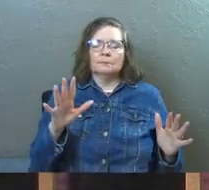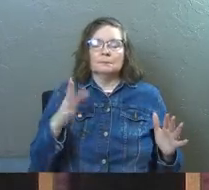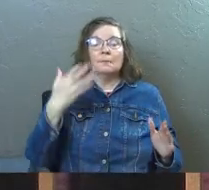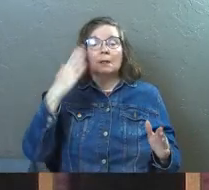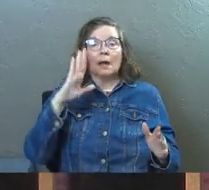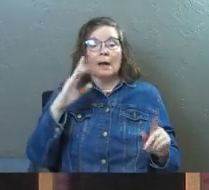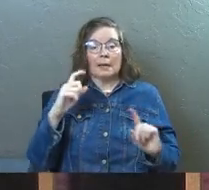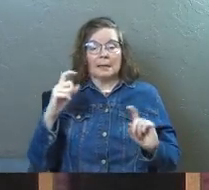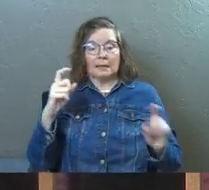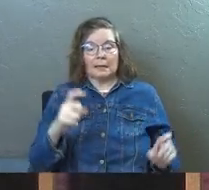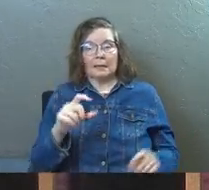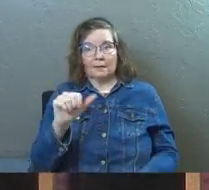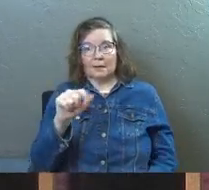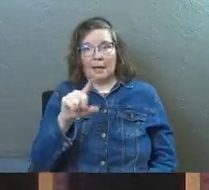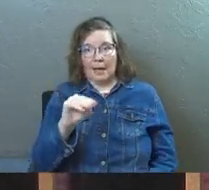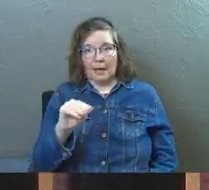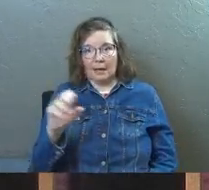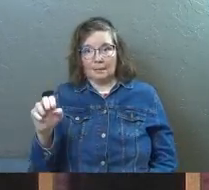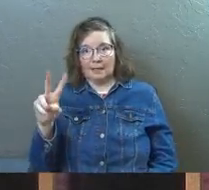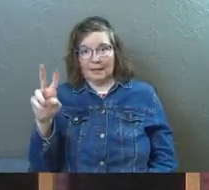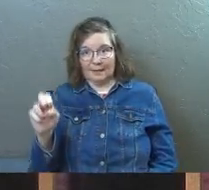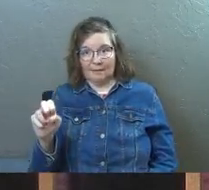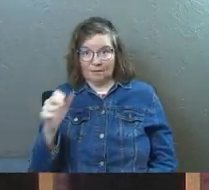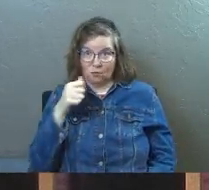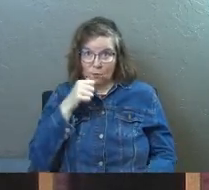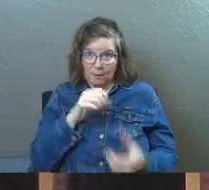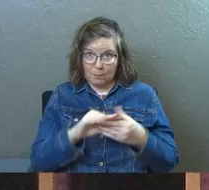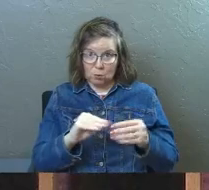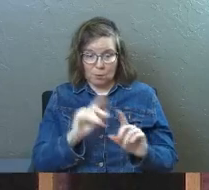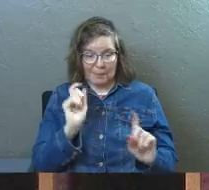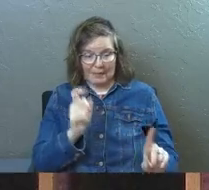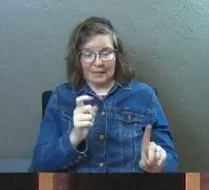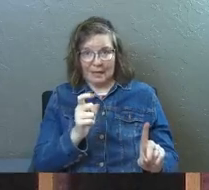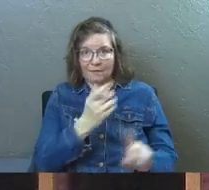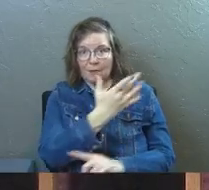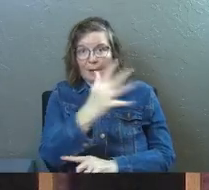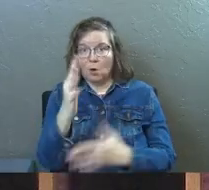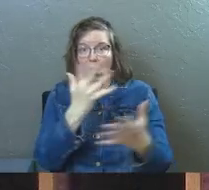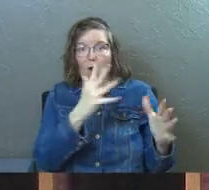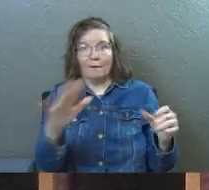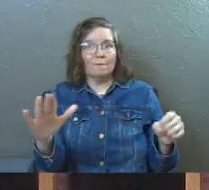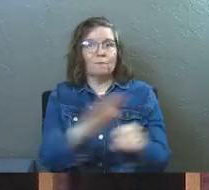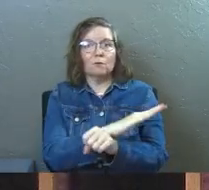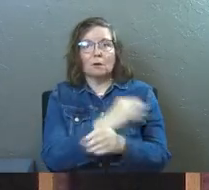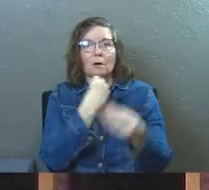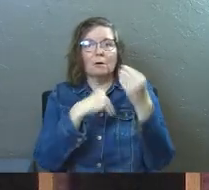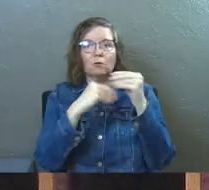God gives Adam and Eve, if you remember the story, he gives them a garden full of food.